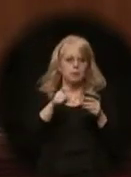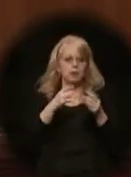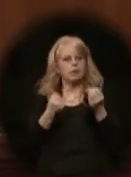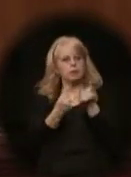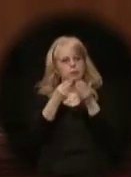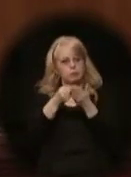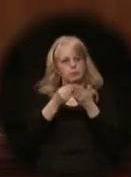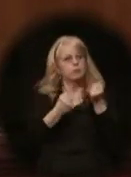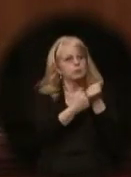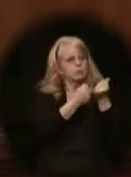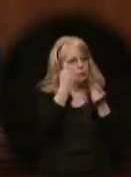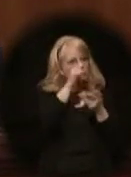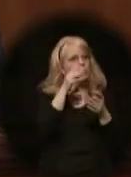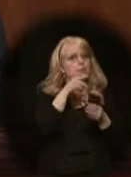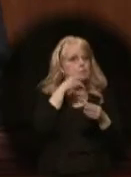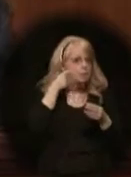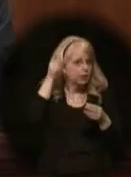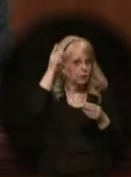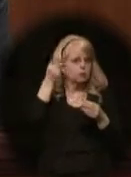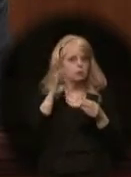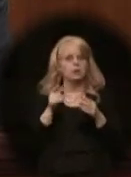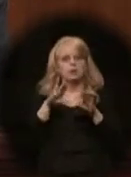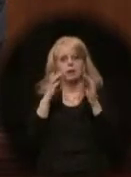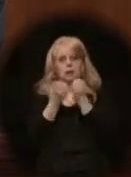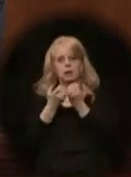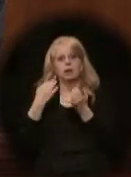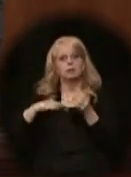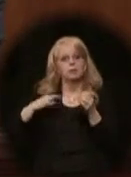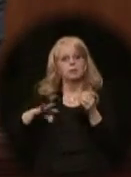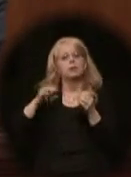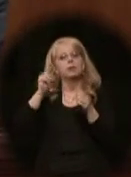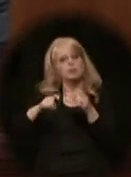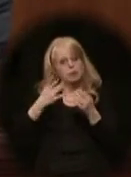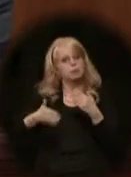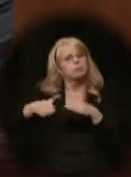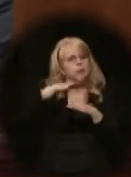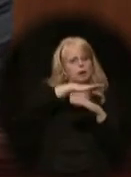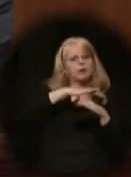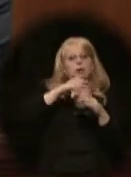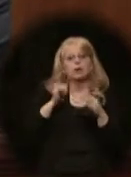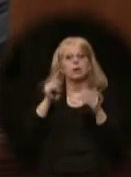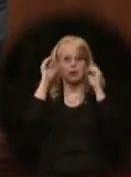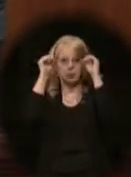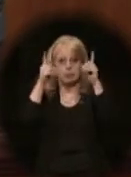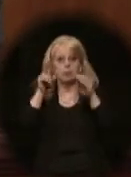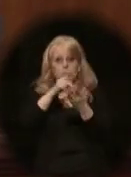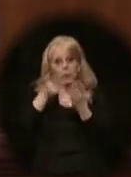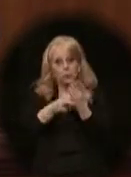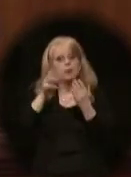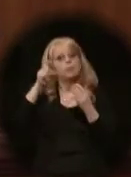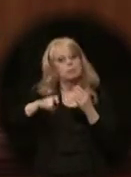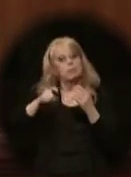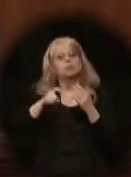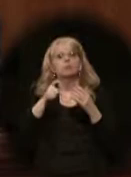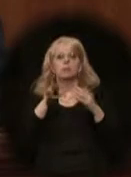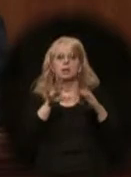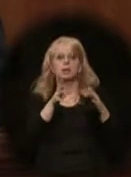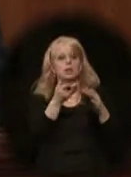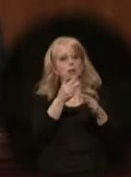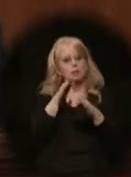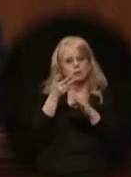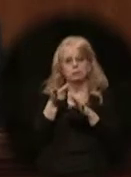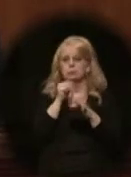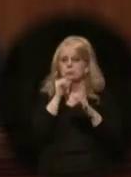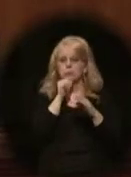not the schools. A broad class of beneficiaries must be covered. The education program must be neutral with respect to religion